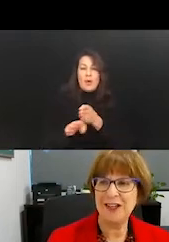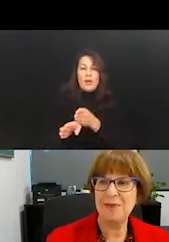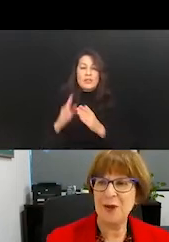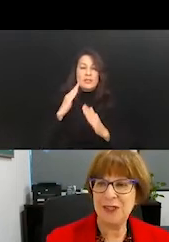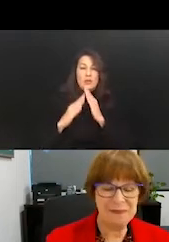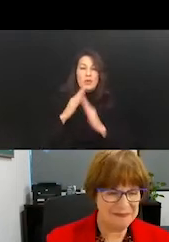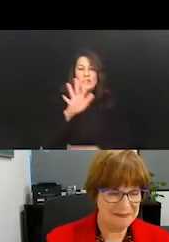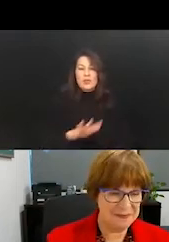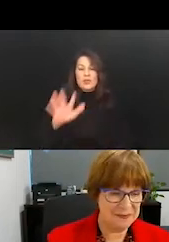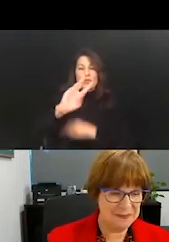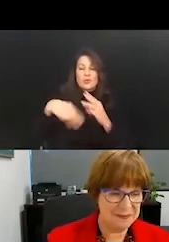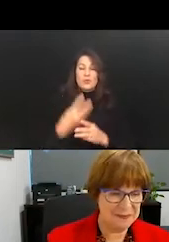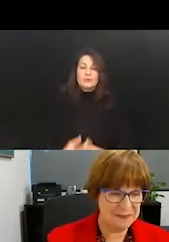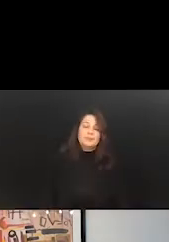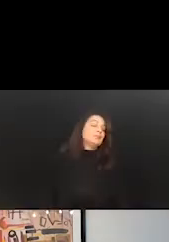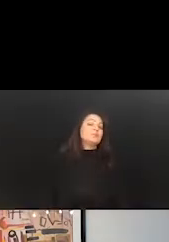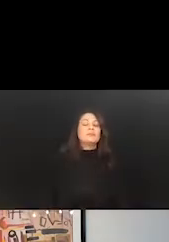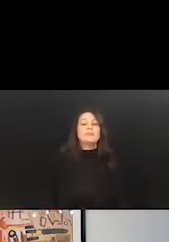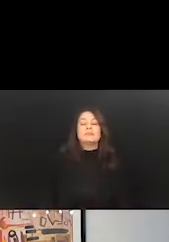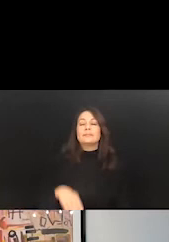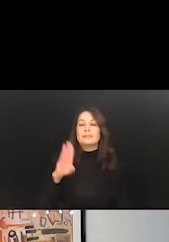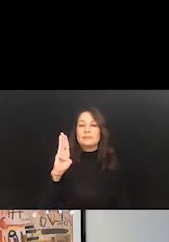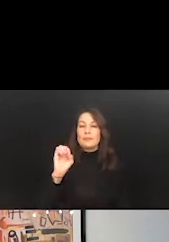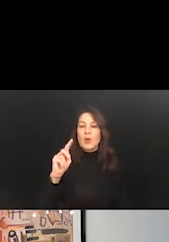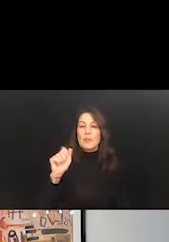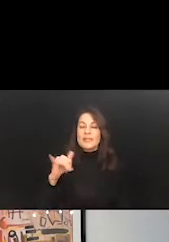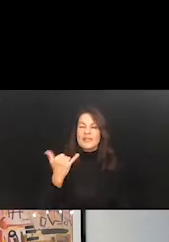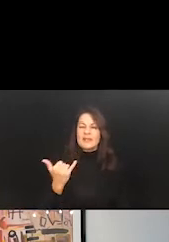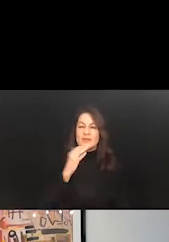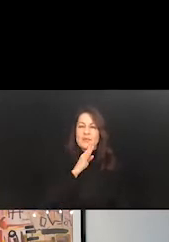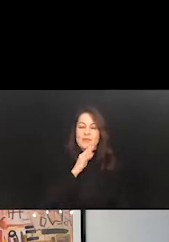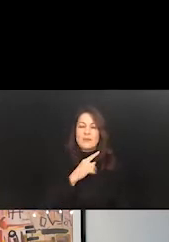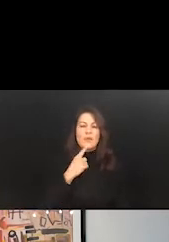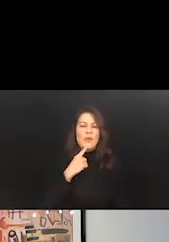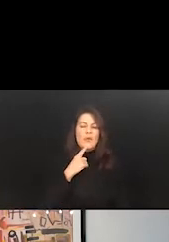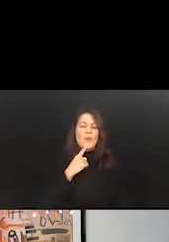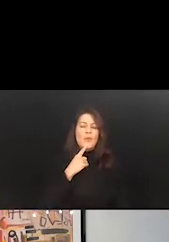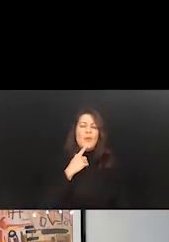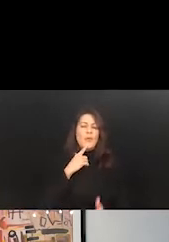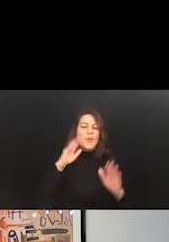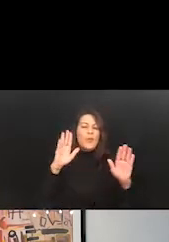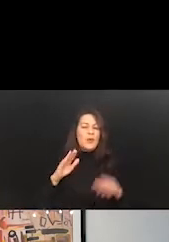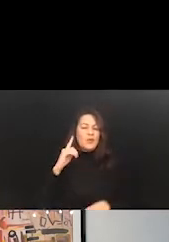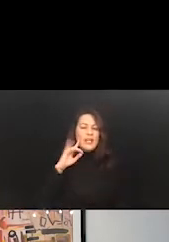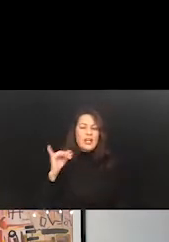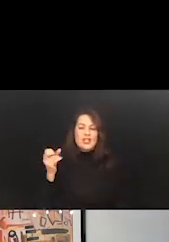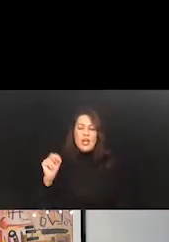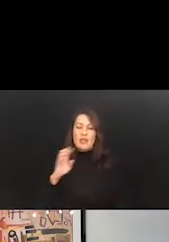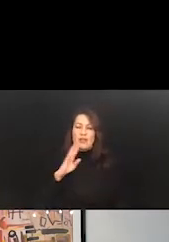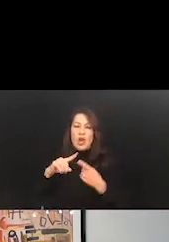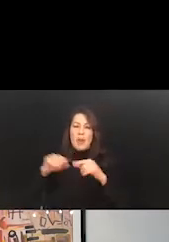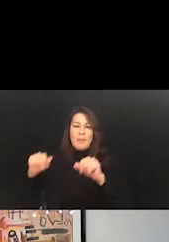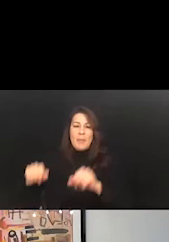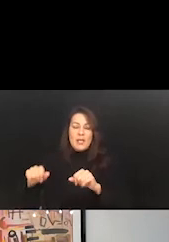our symposium. Thanks so much, Elaine. And it's so great to hear Jonathan talk about possibilities. And from